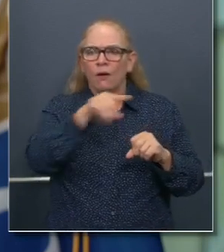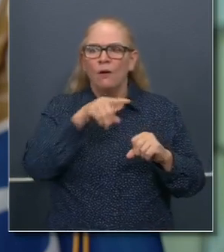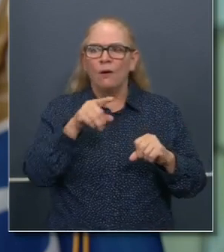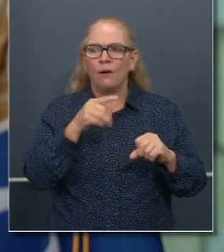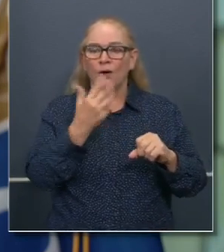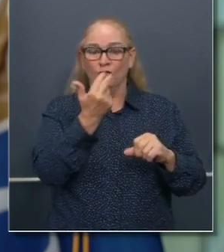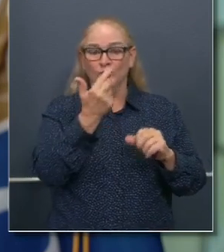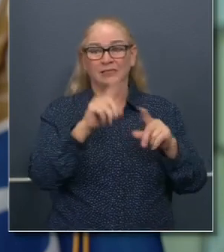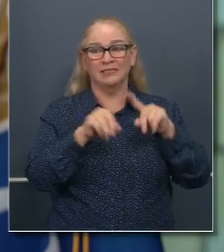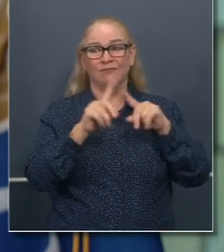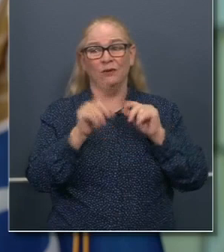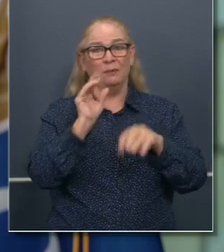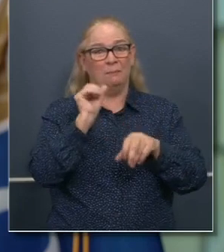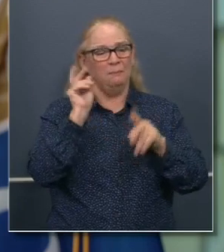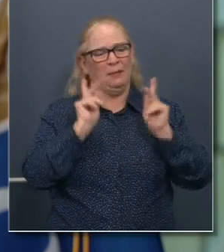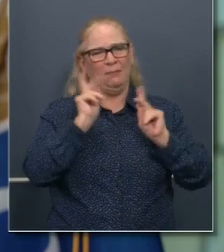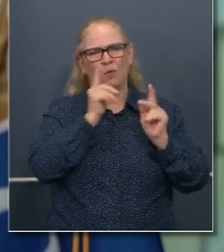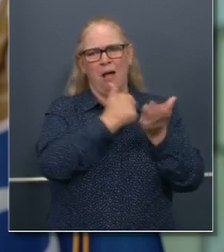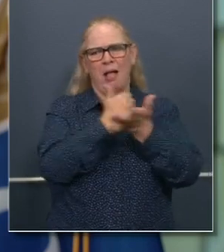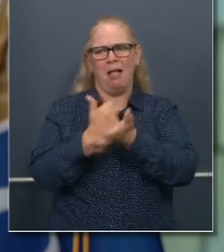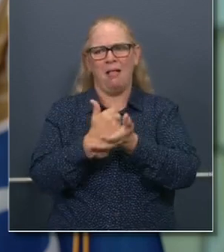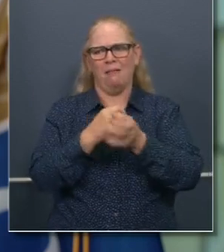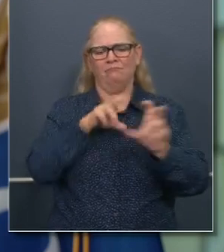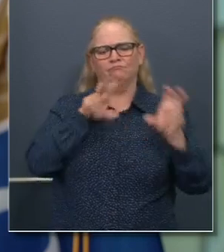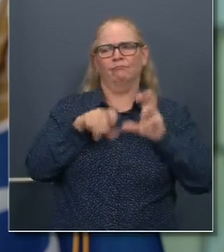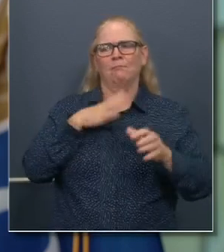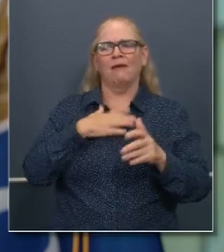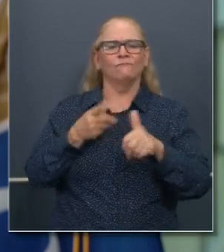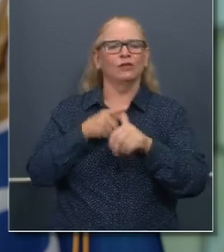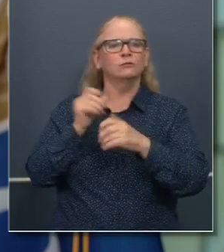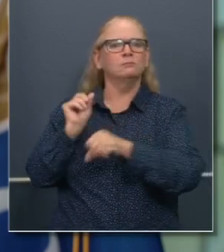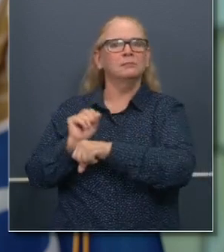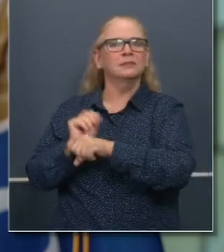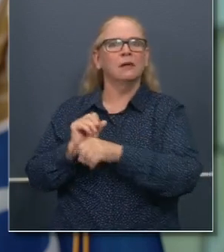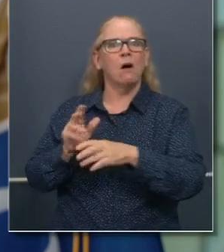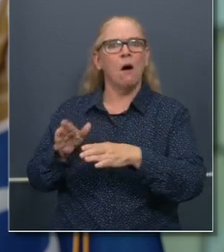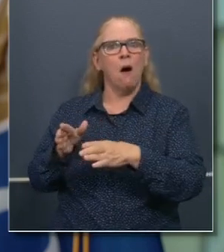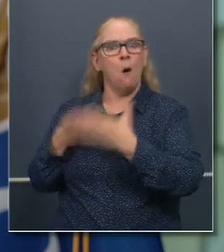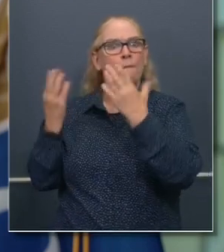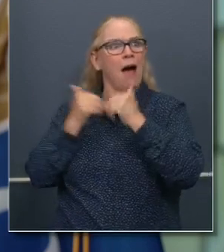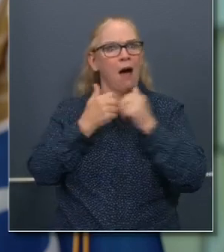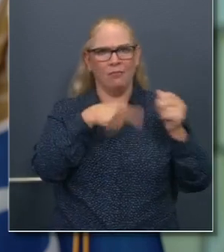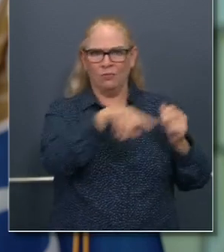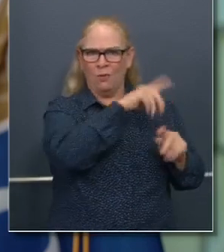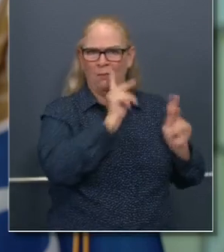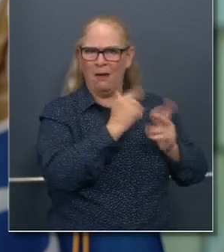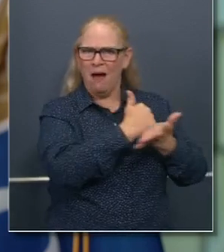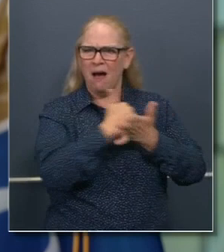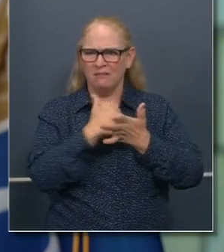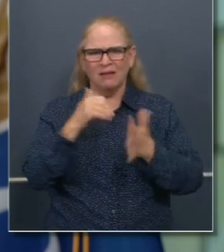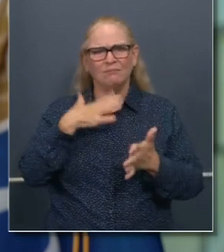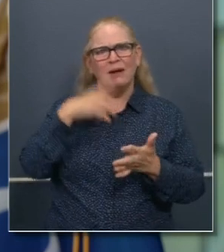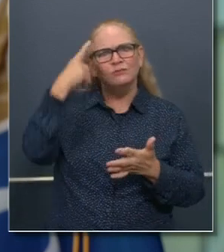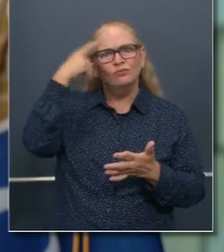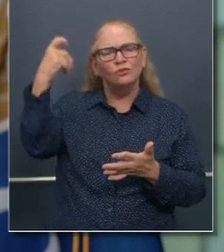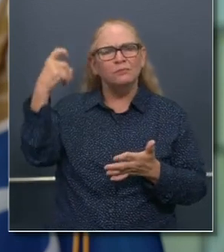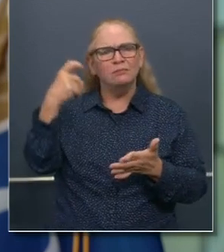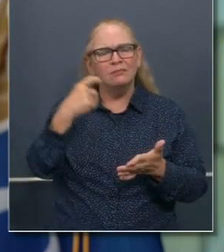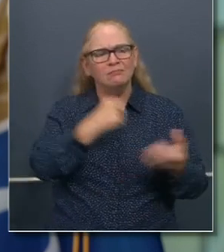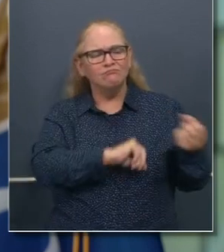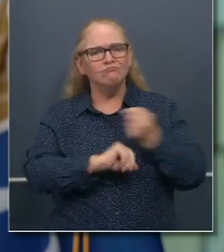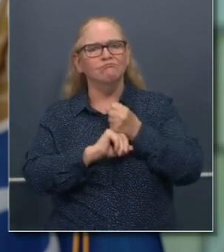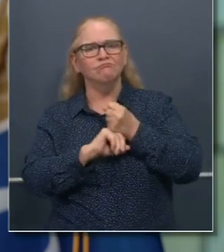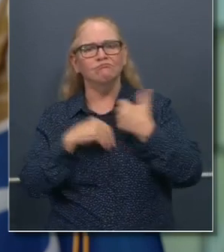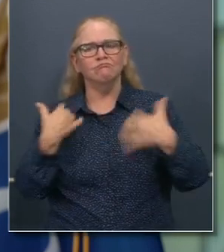to open up my first business. It was a cause that I had long dreamed of, and it was an extraordinary